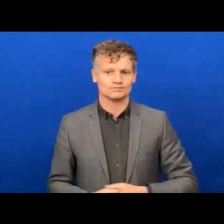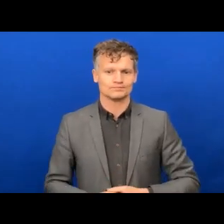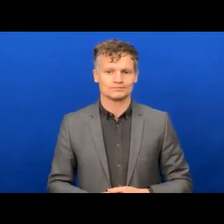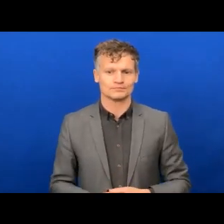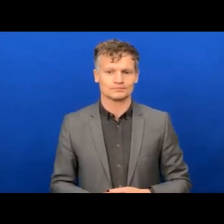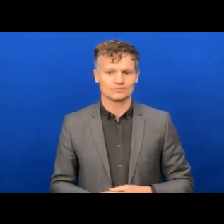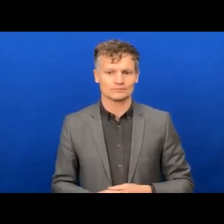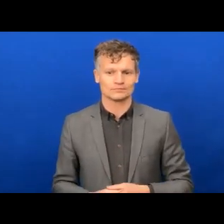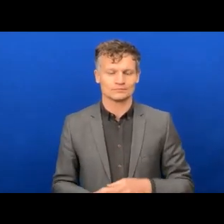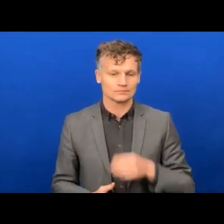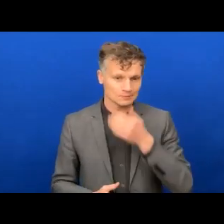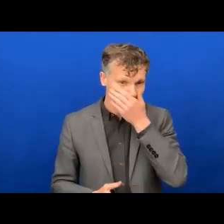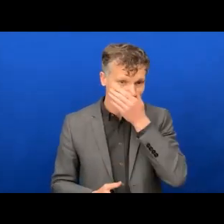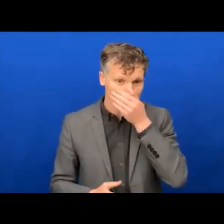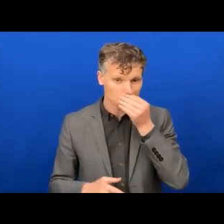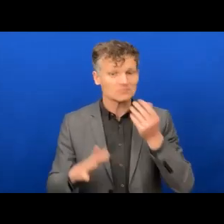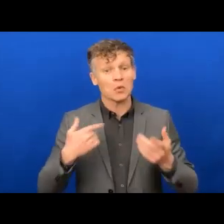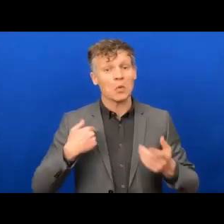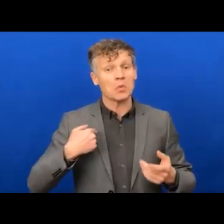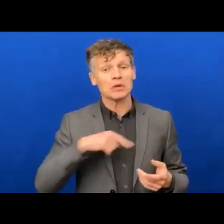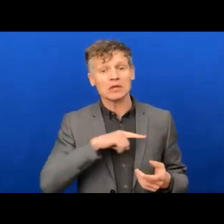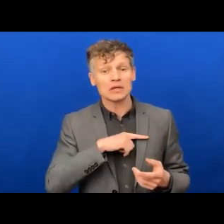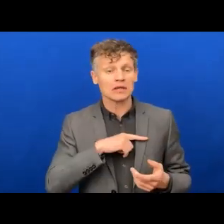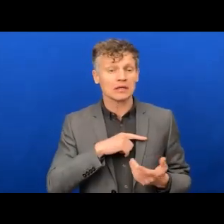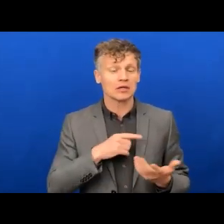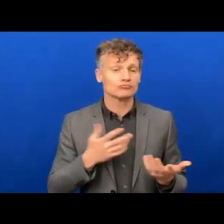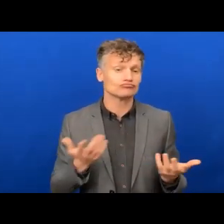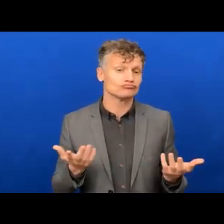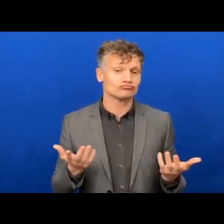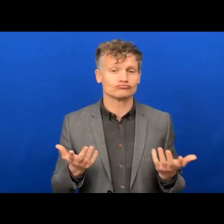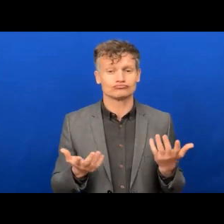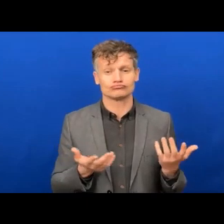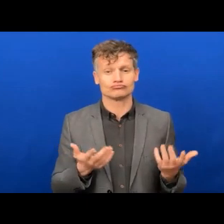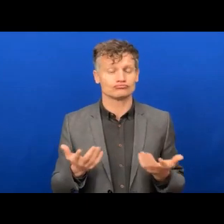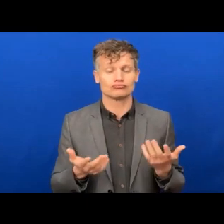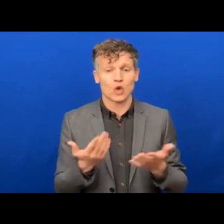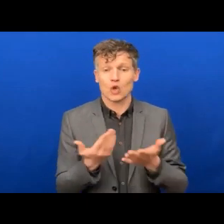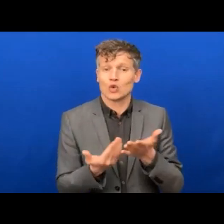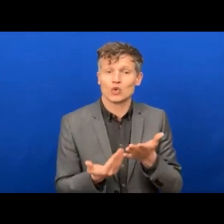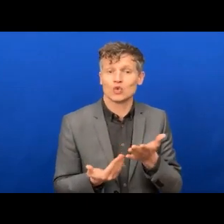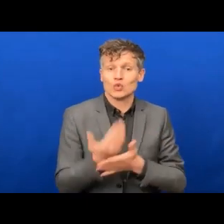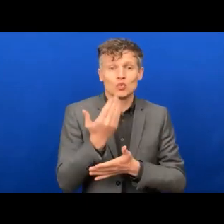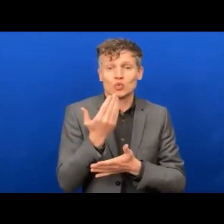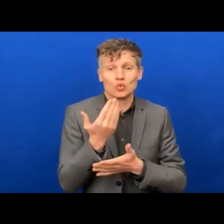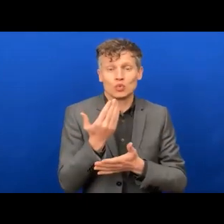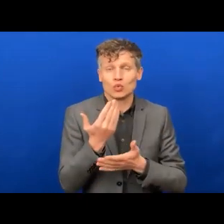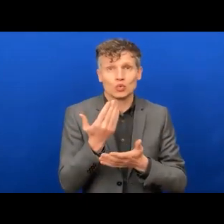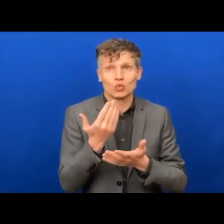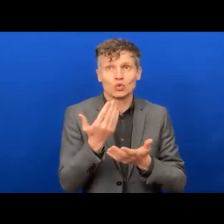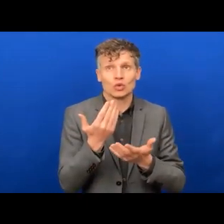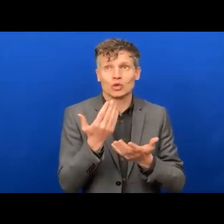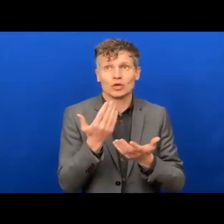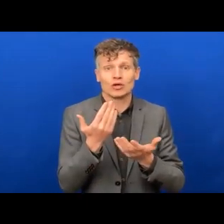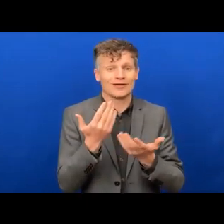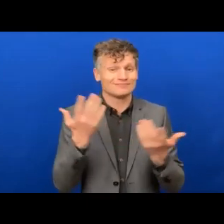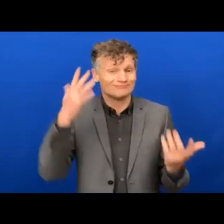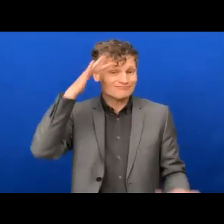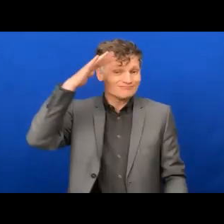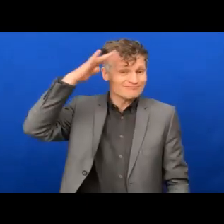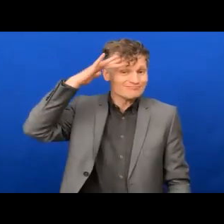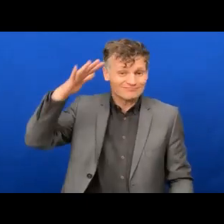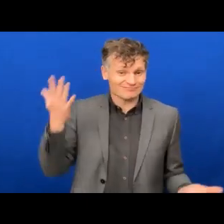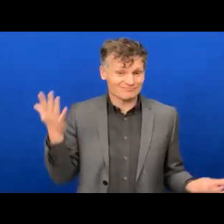different divergence of thought, new ways of thinking. One of the reasons why